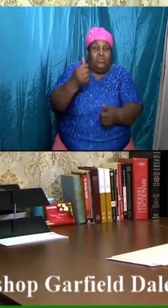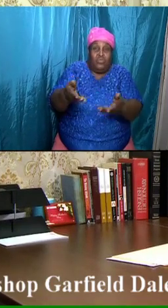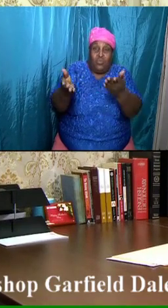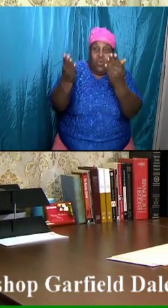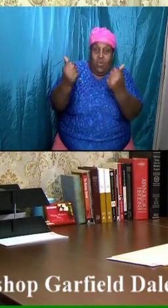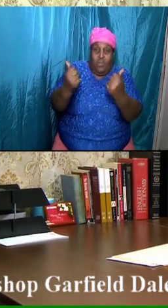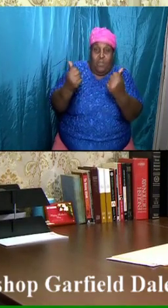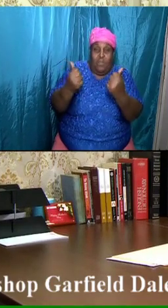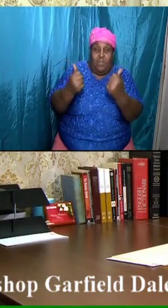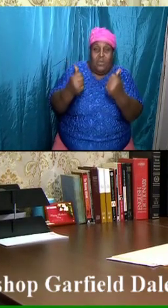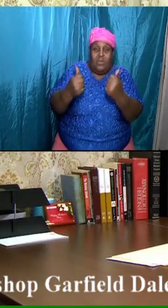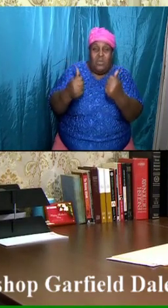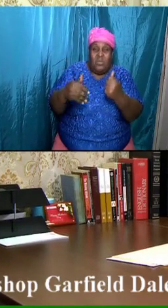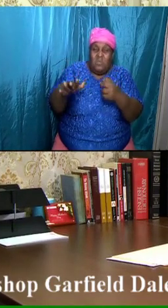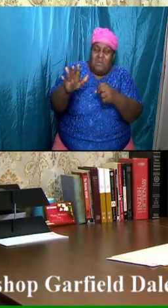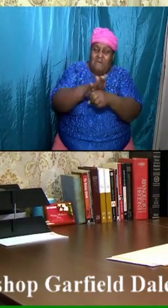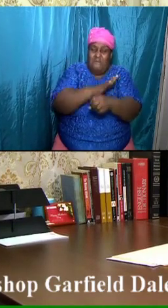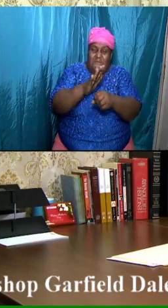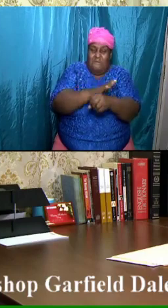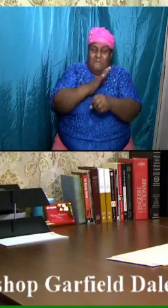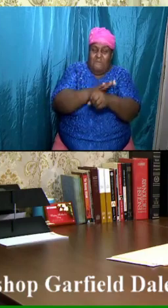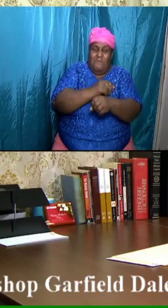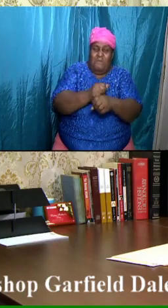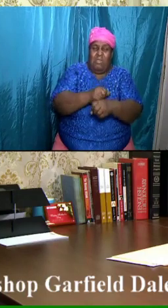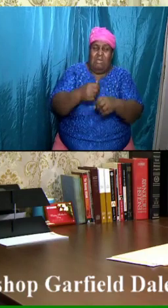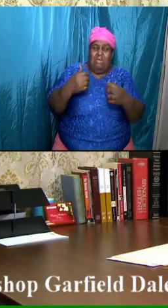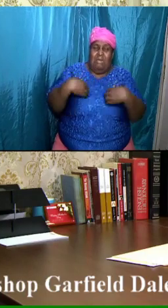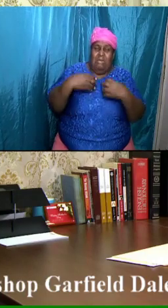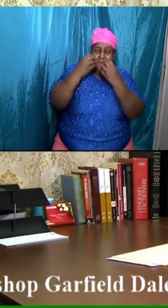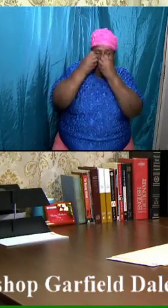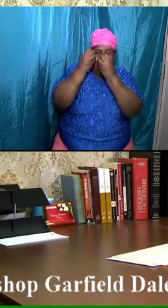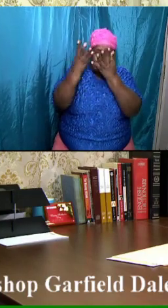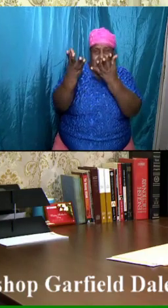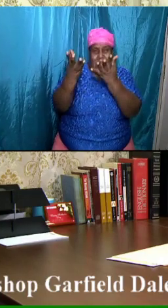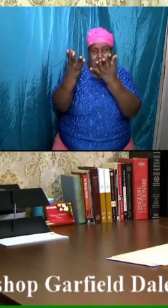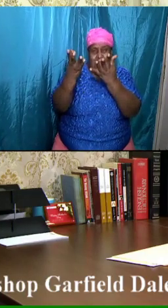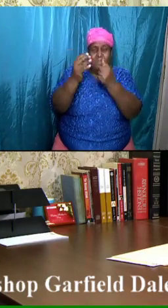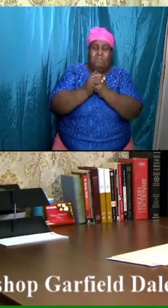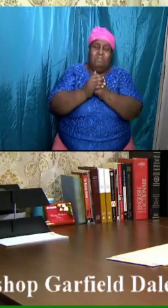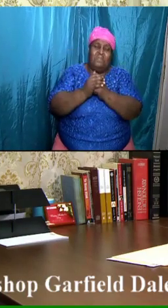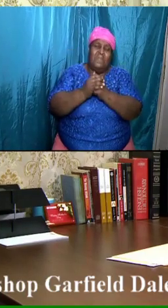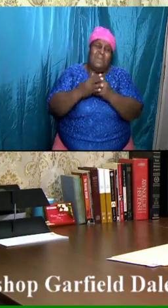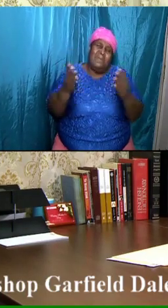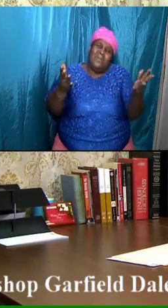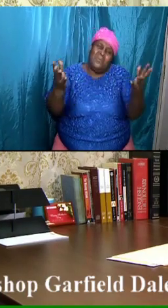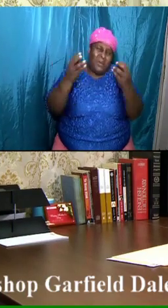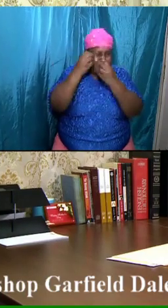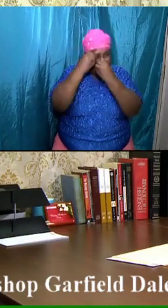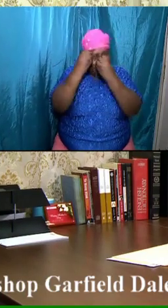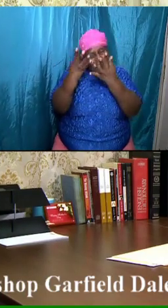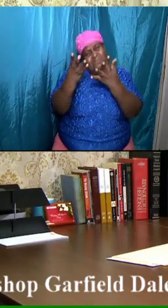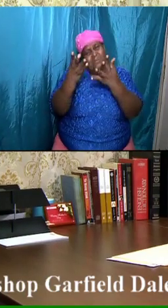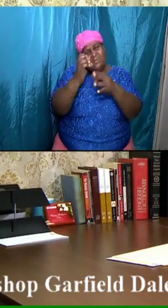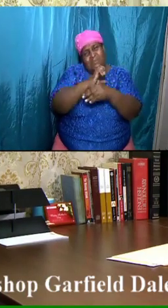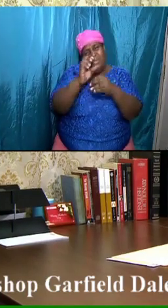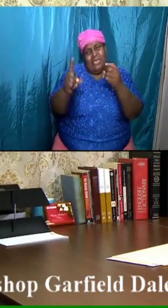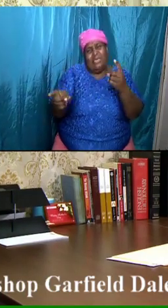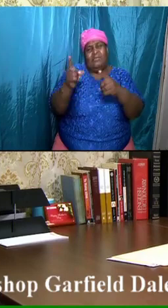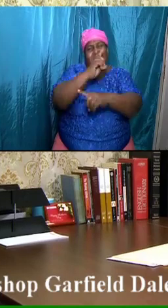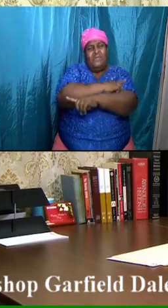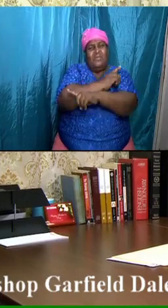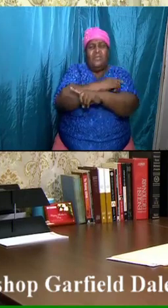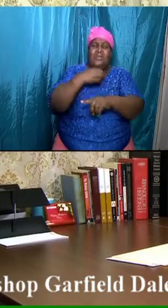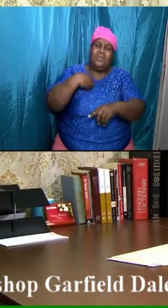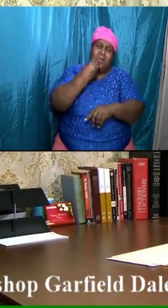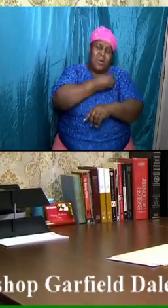And so, we are fully equipped with information. What is information? If at the end of the day, our lives